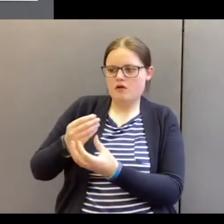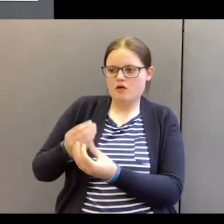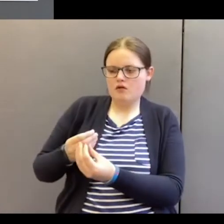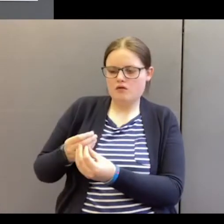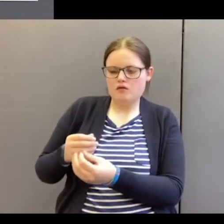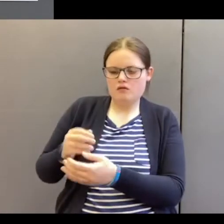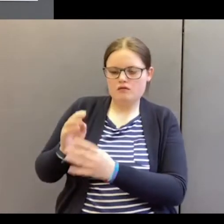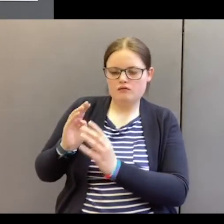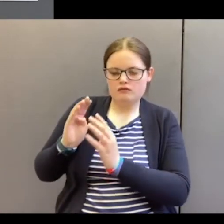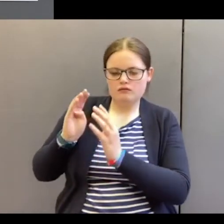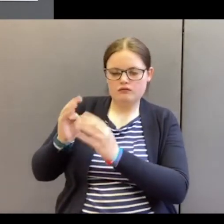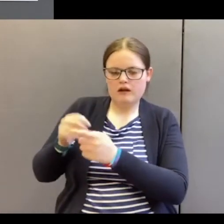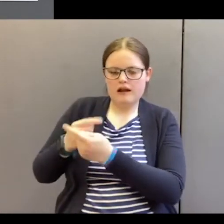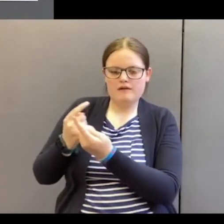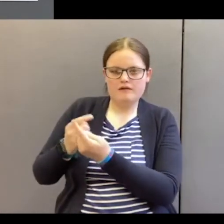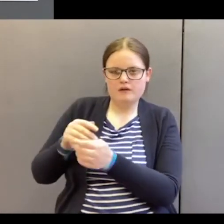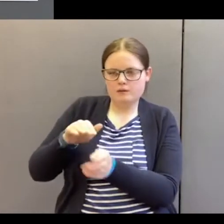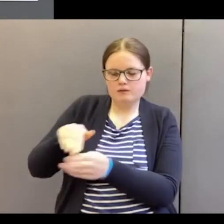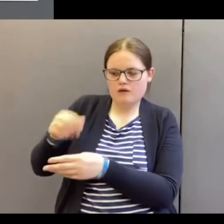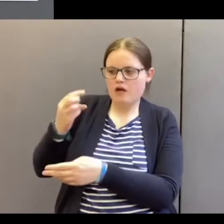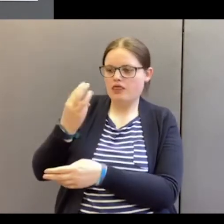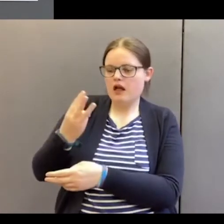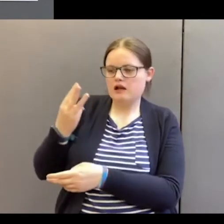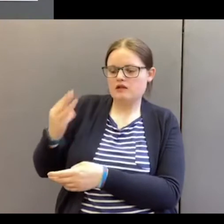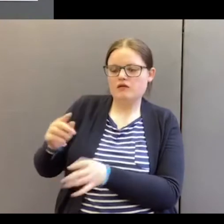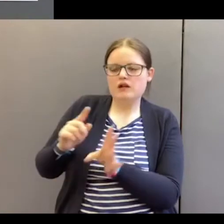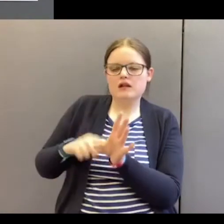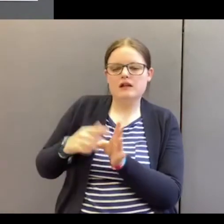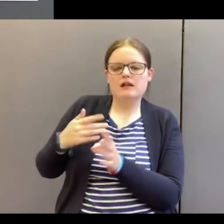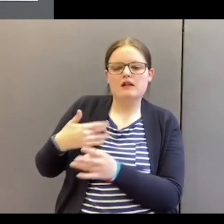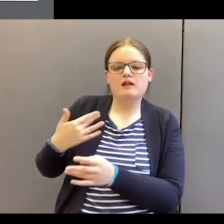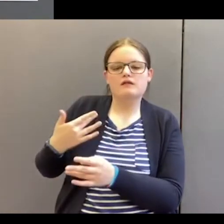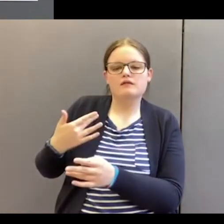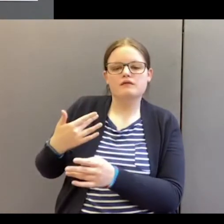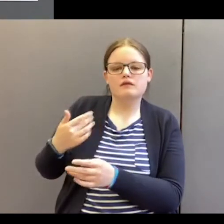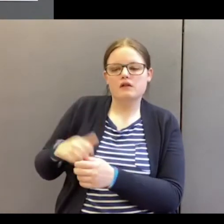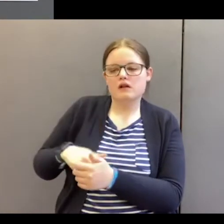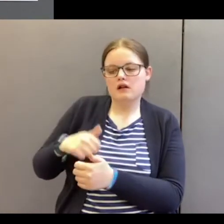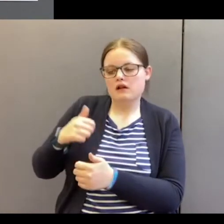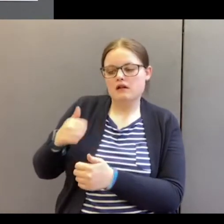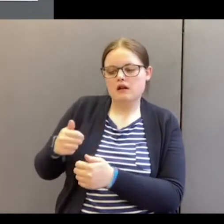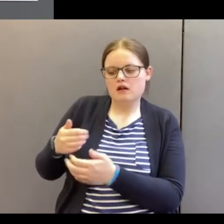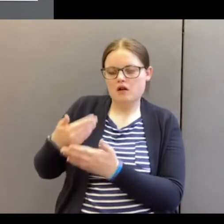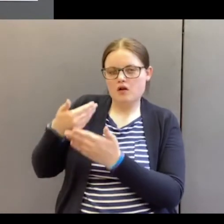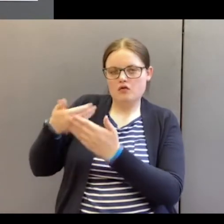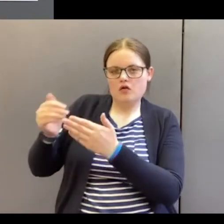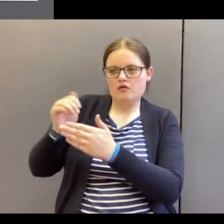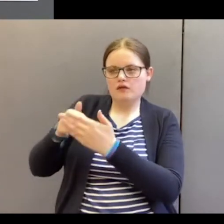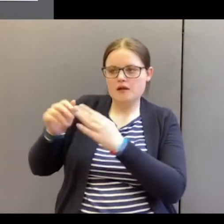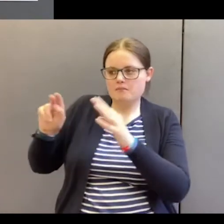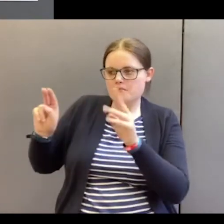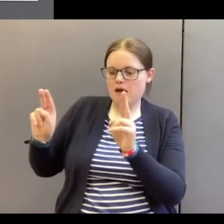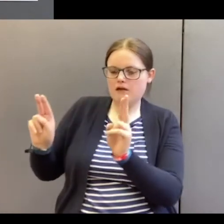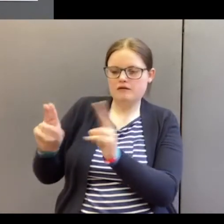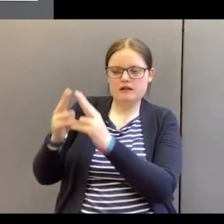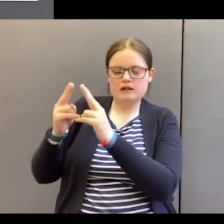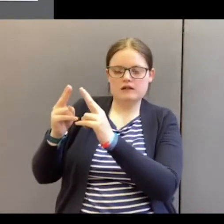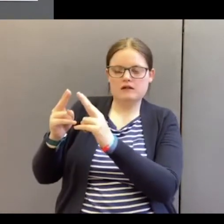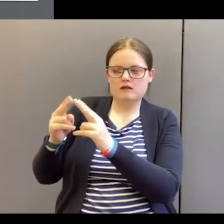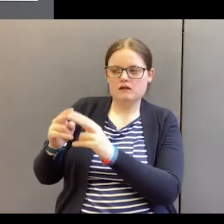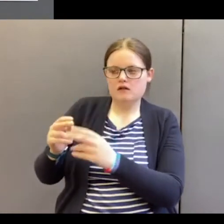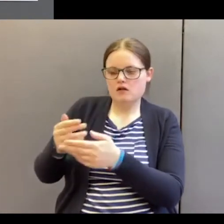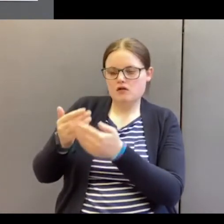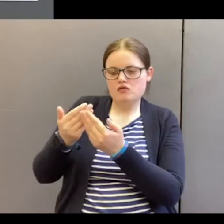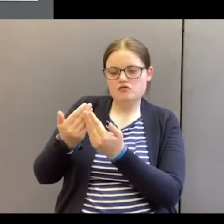for those 33 years and then he goes up into the mountain and he shows